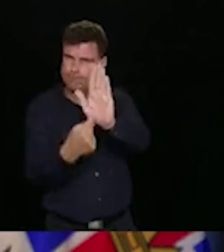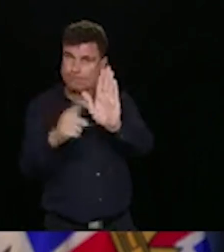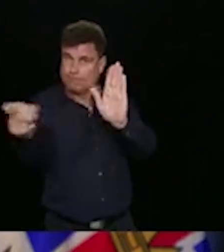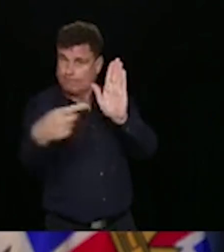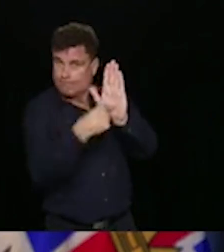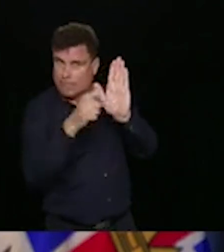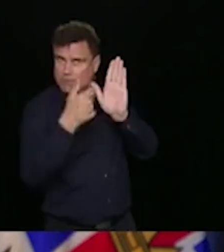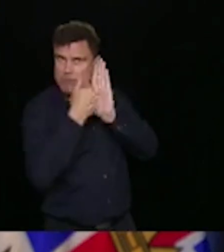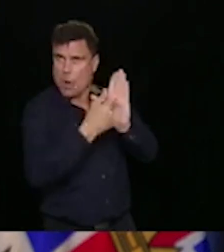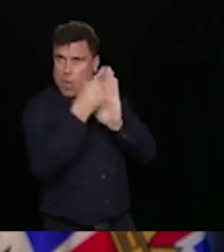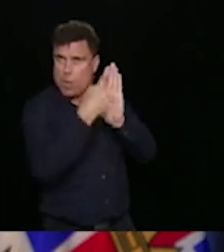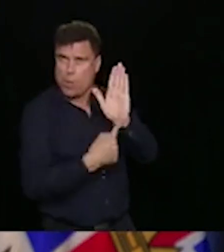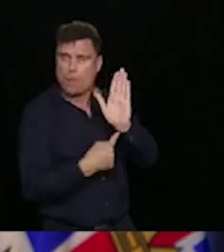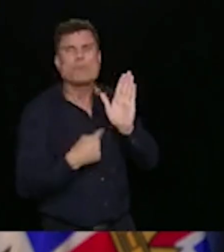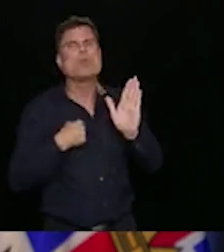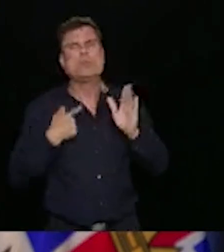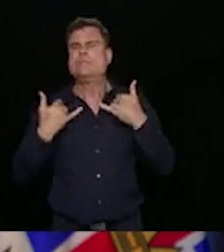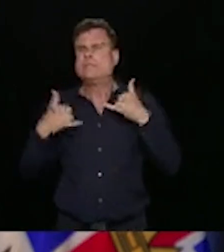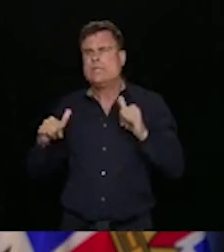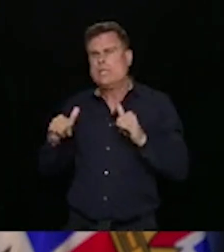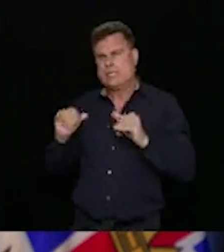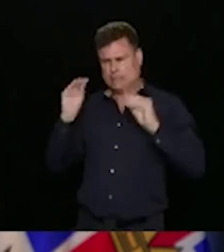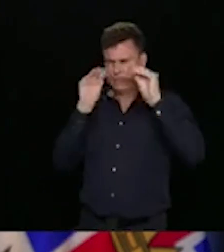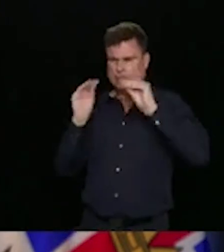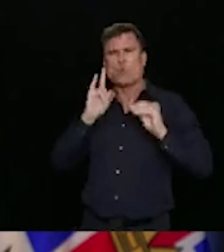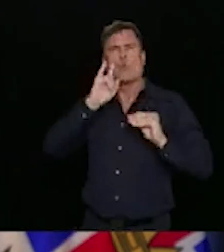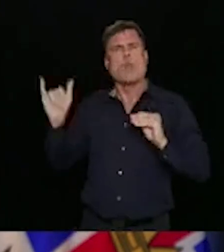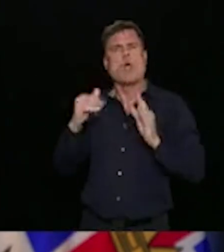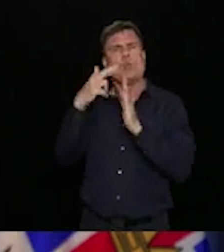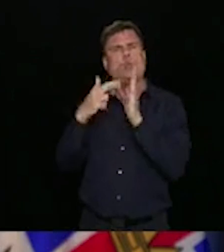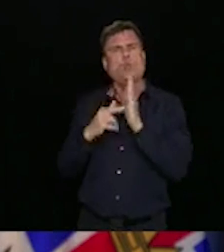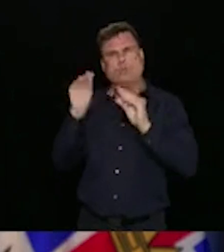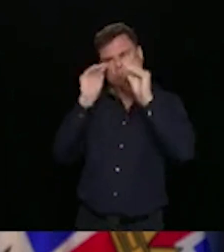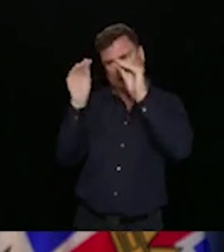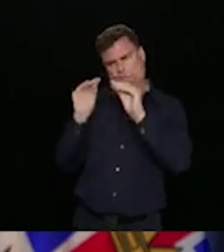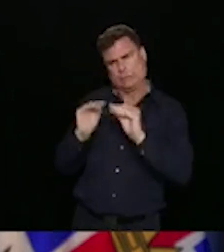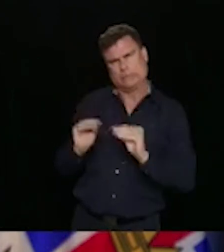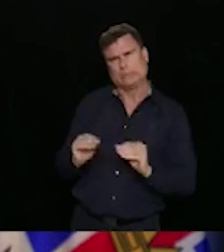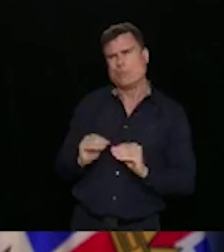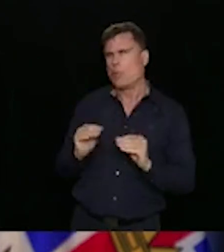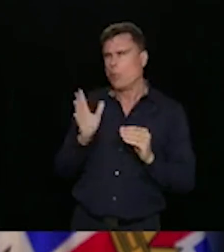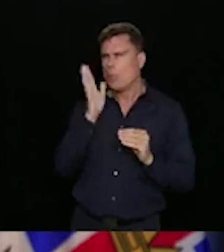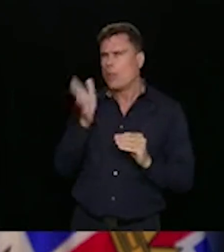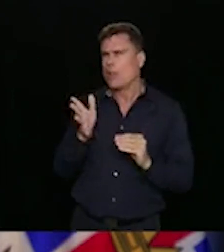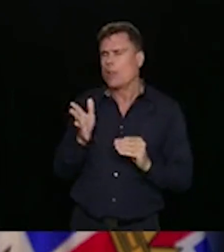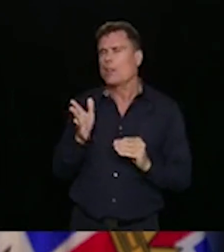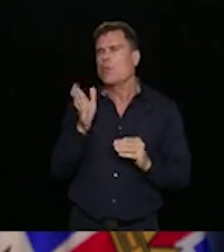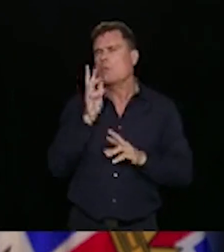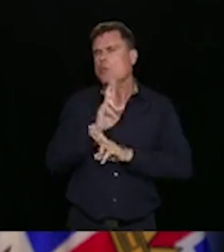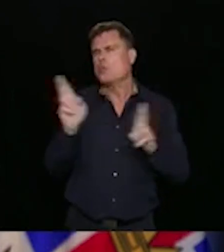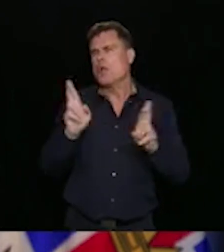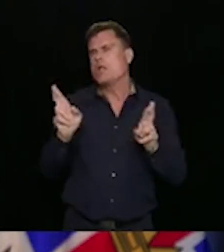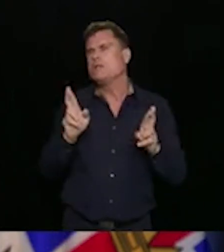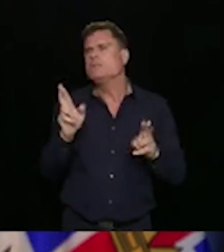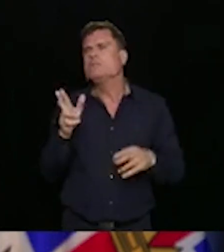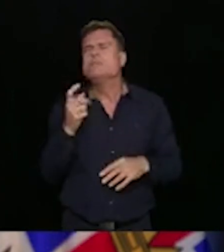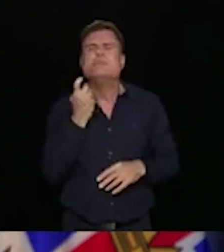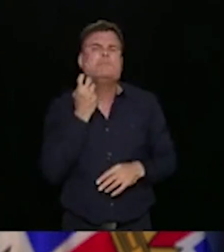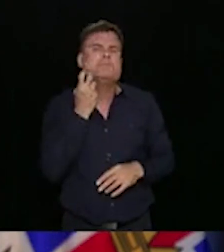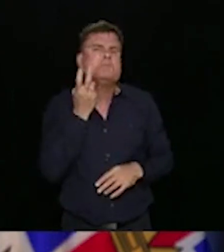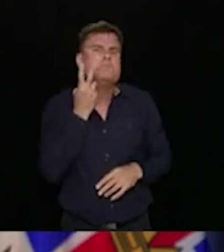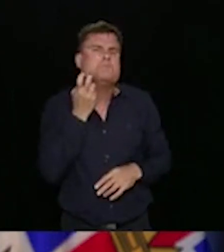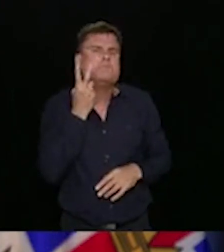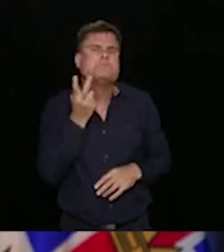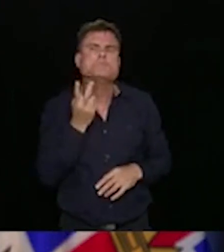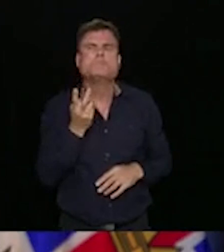we are working out the specifics. It will be available within the next day. But we are looking at restricting, building into